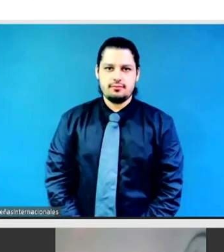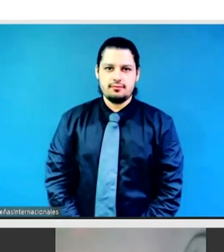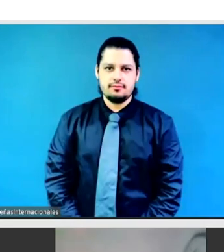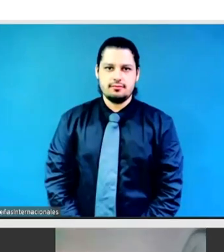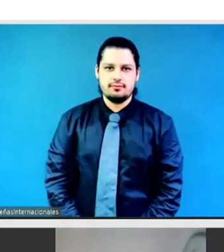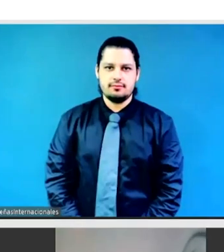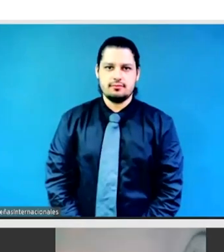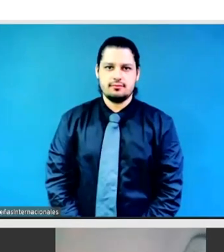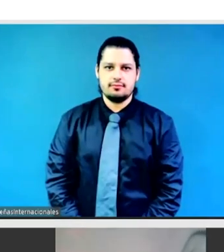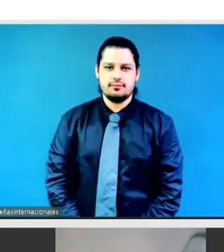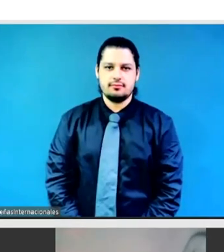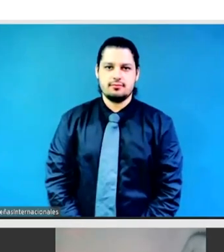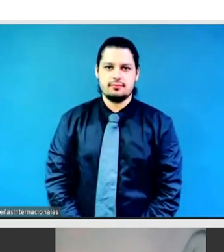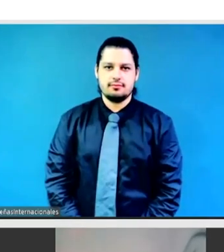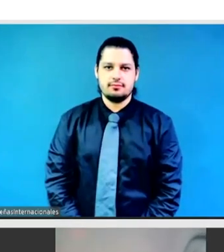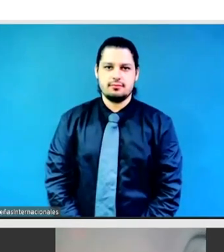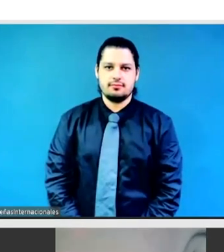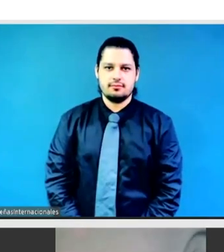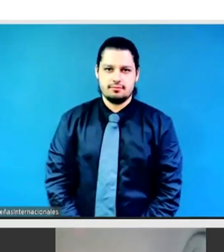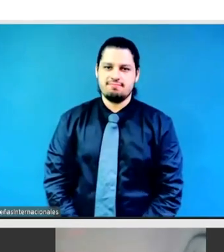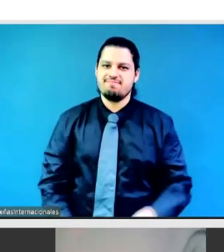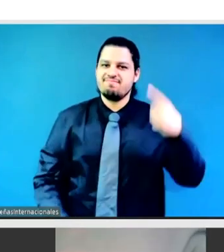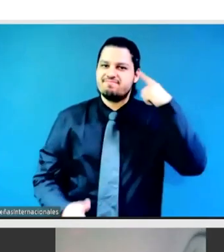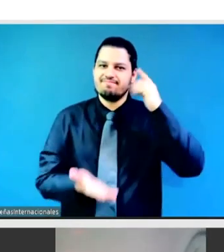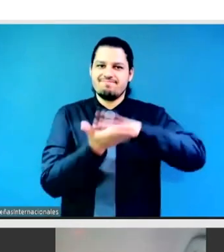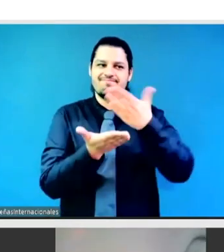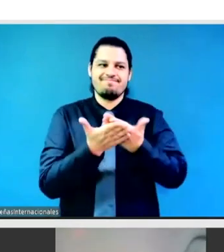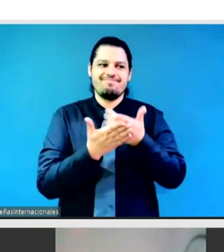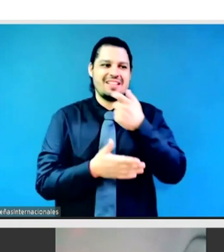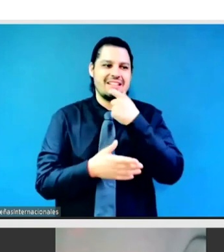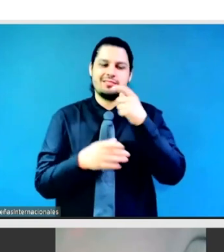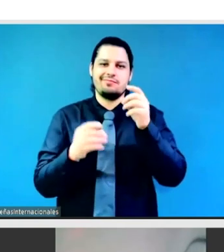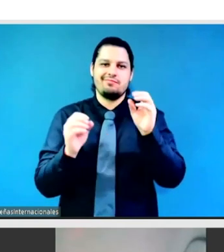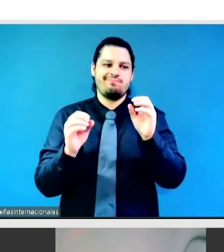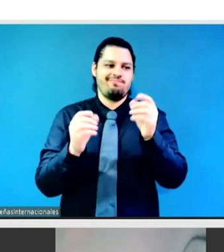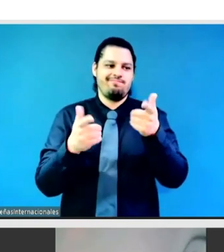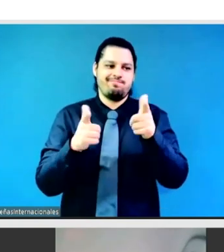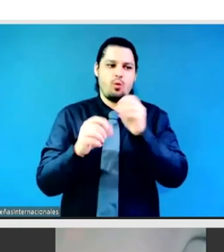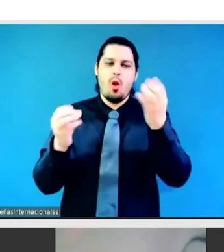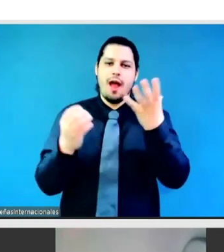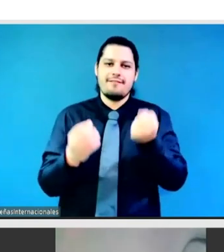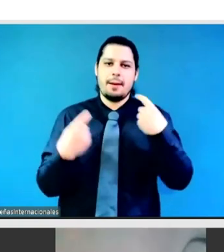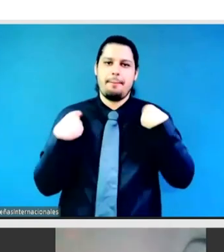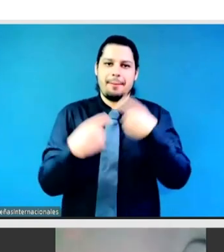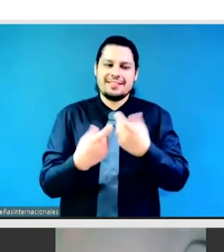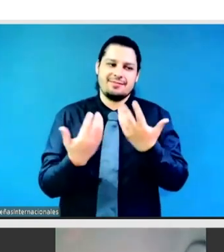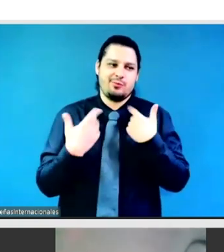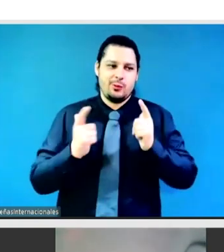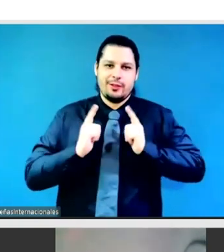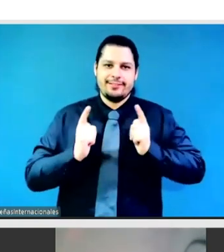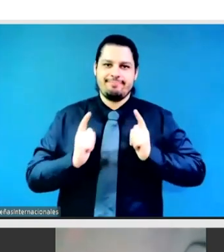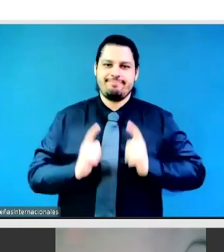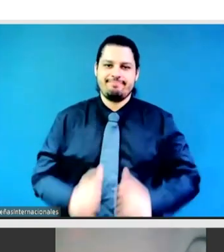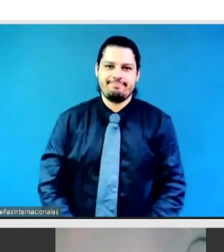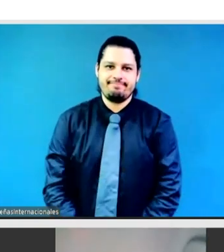concrete, transformative results for women and girls in their diversity. For us to